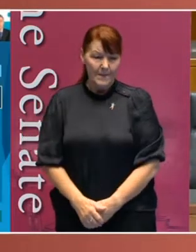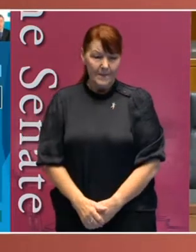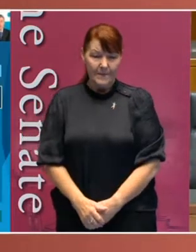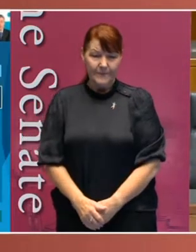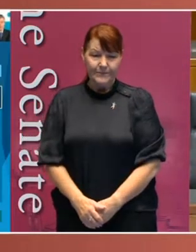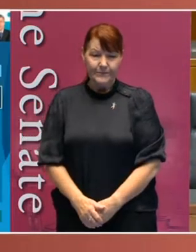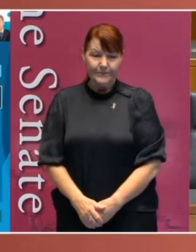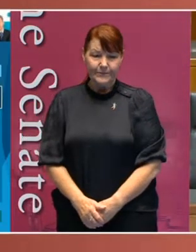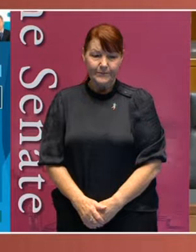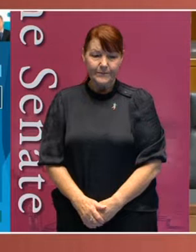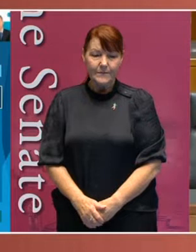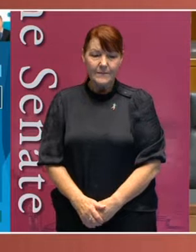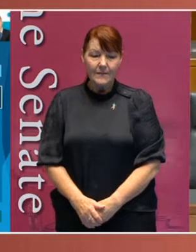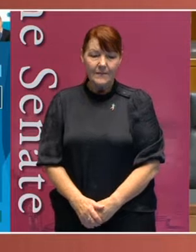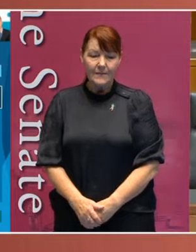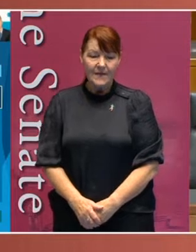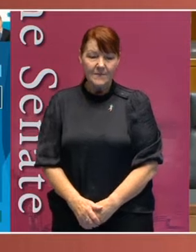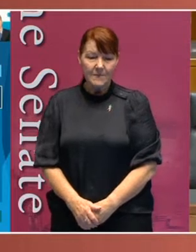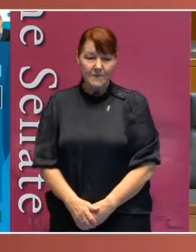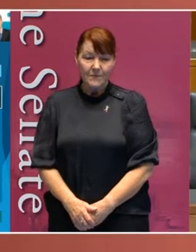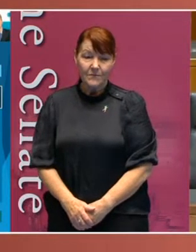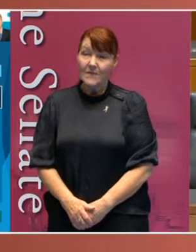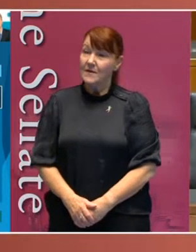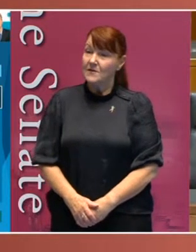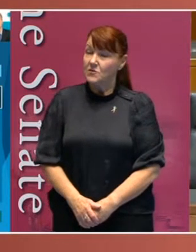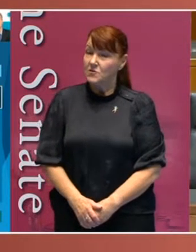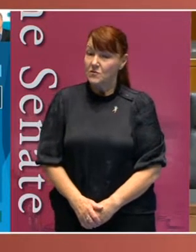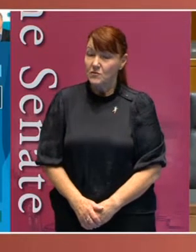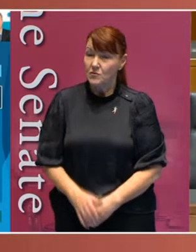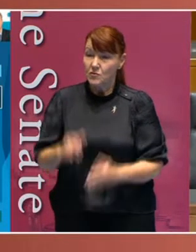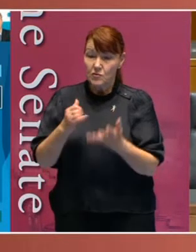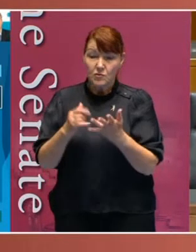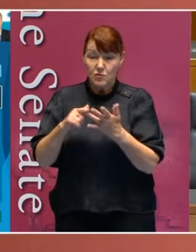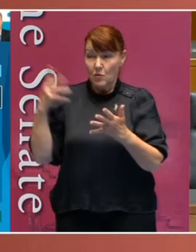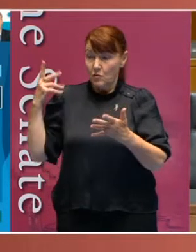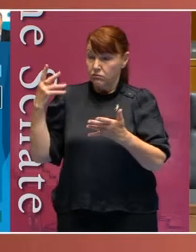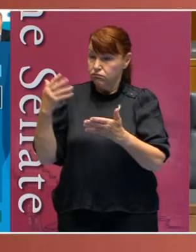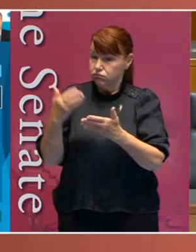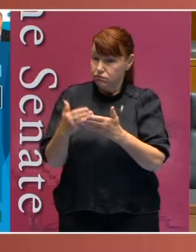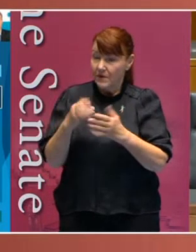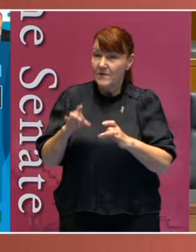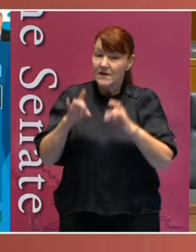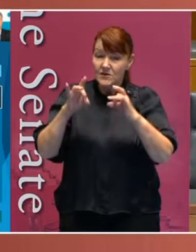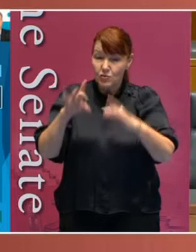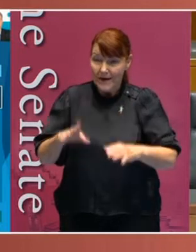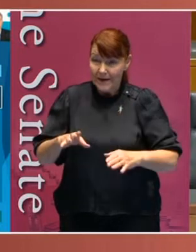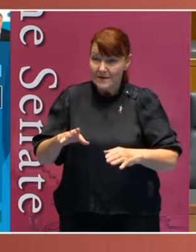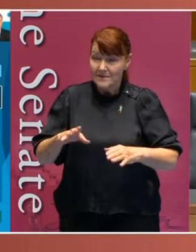What has resulted in the Australian Disability Strategy